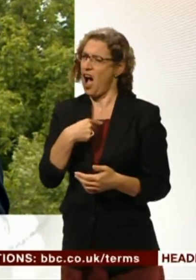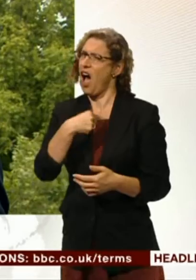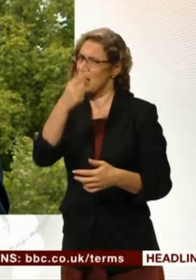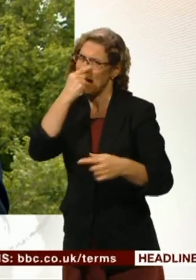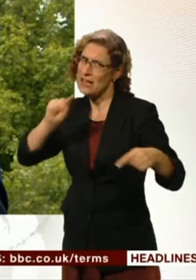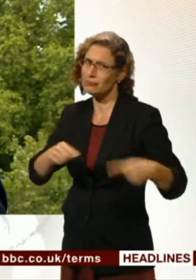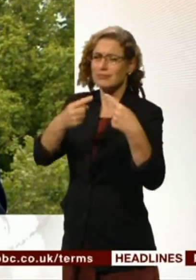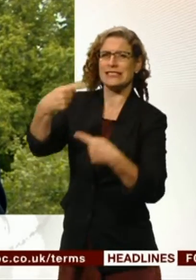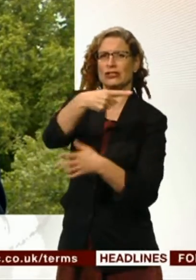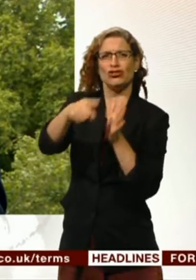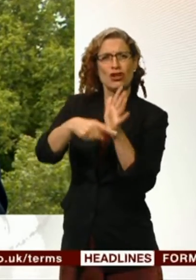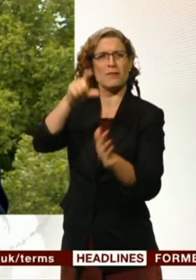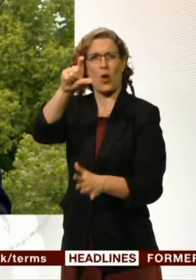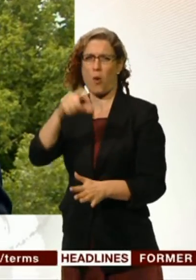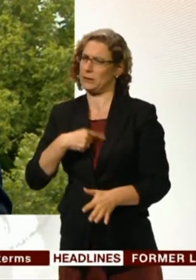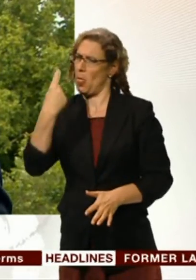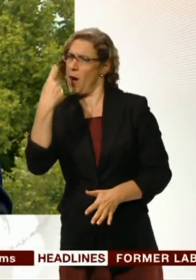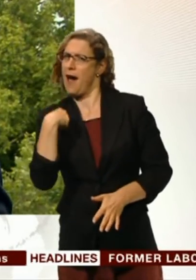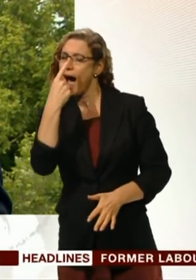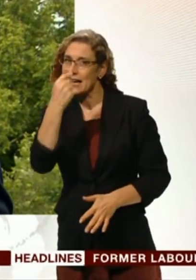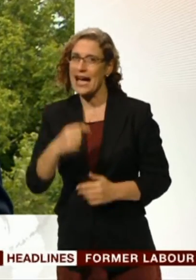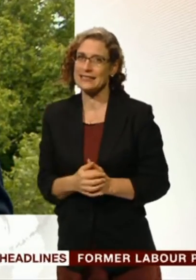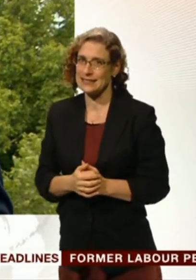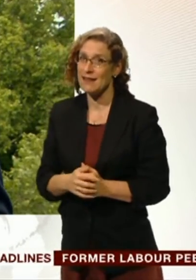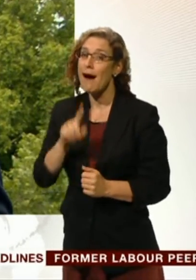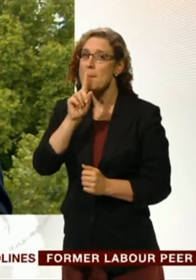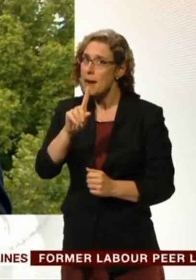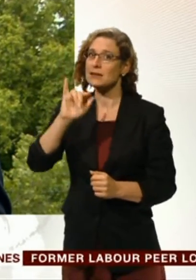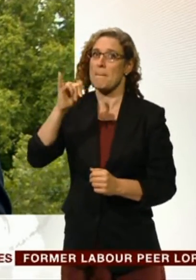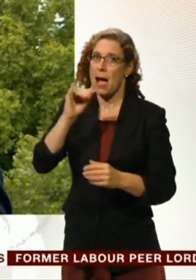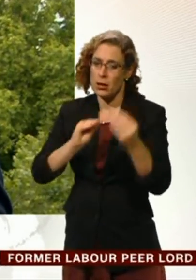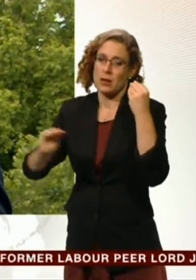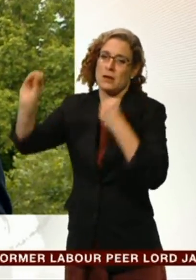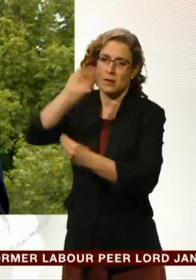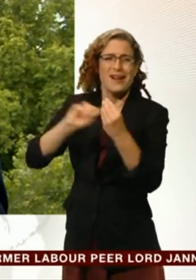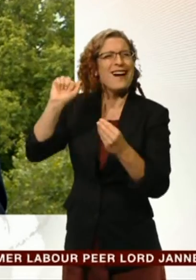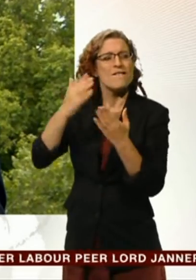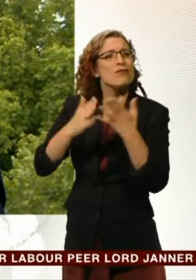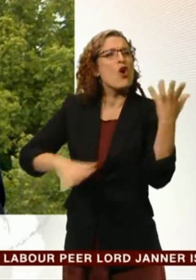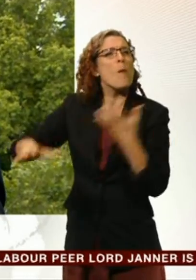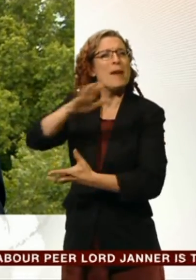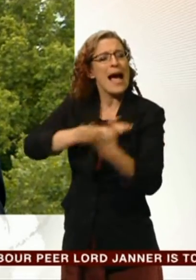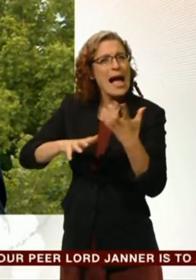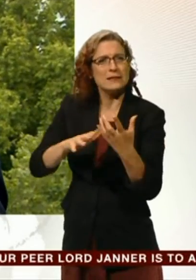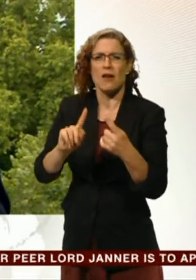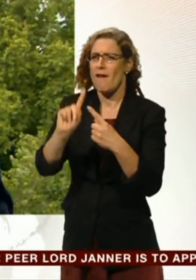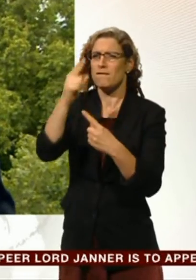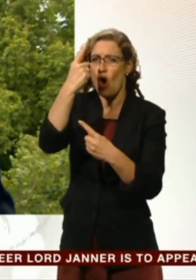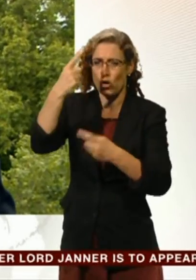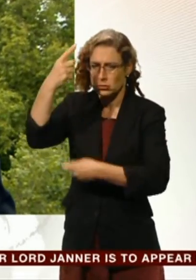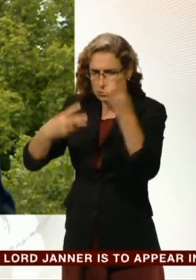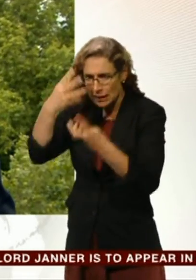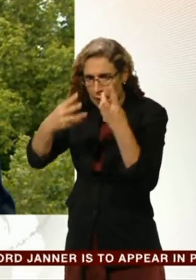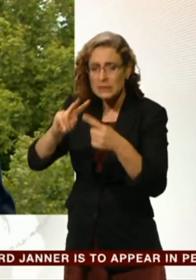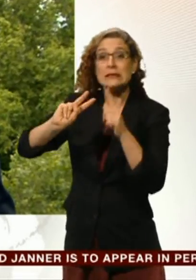that could take three rounds of the counting process under that complicated election. And it is perhaps a testament to the